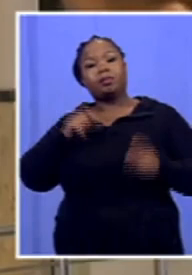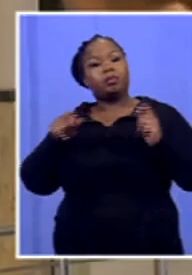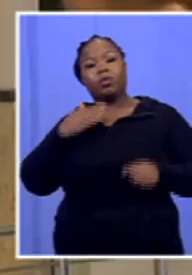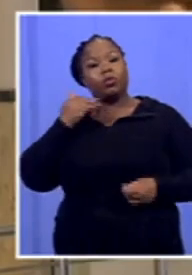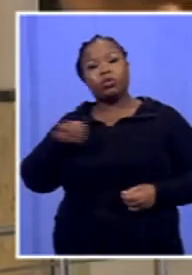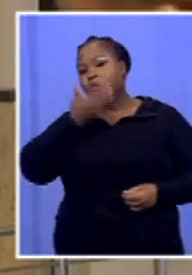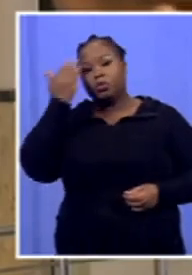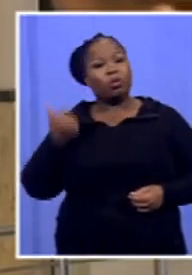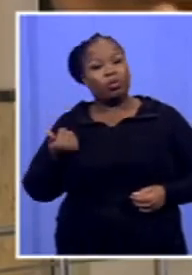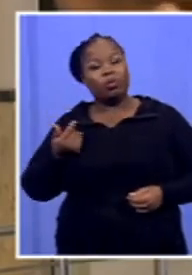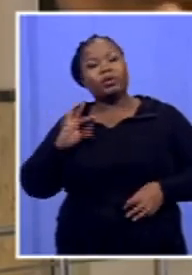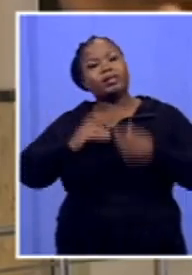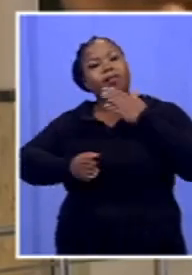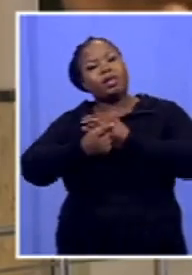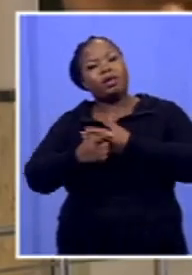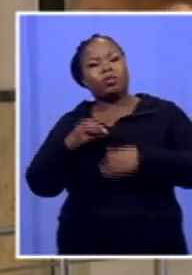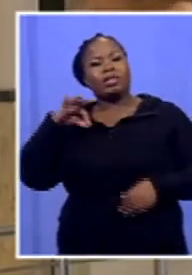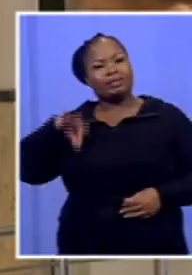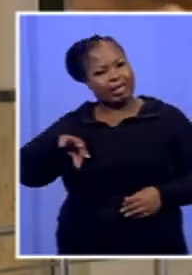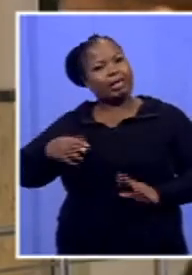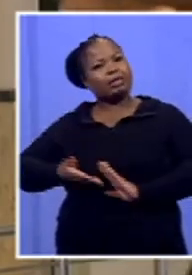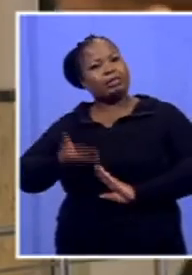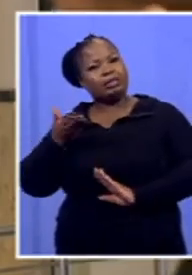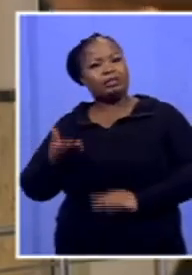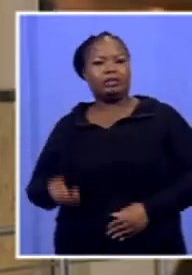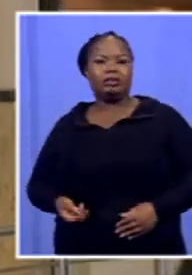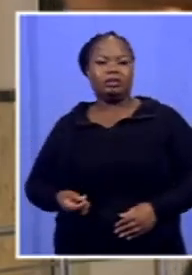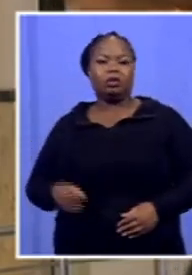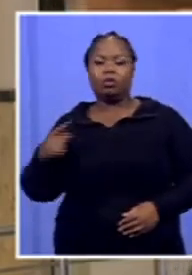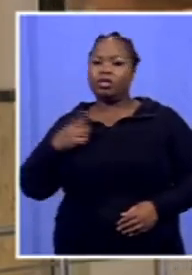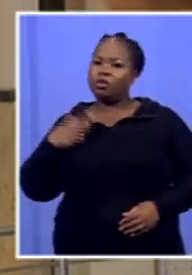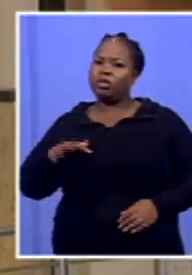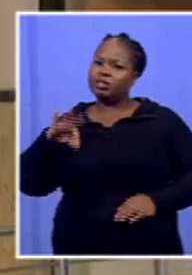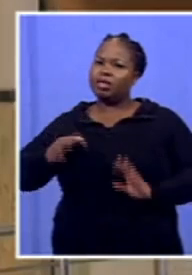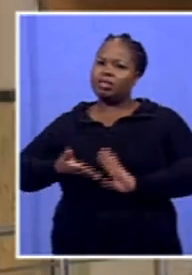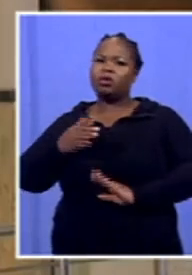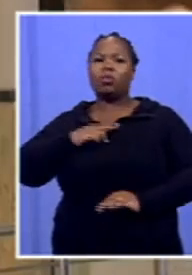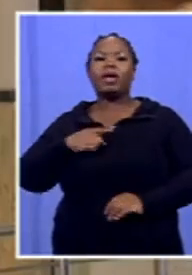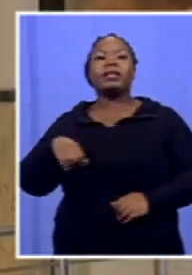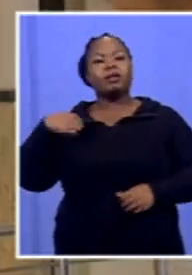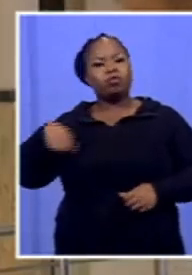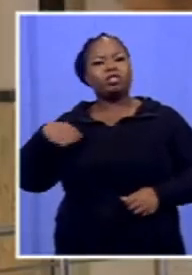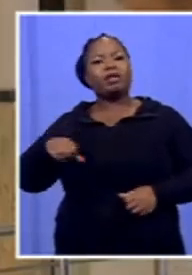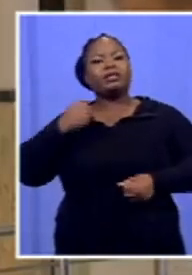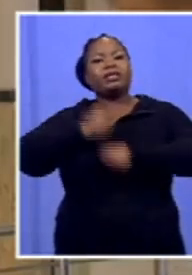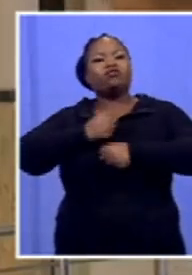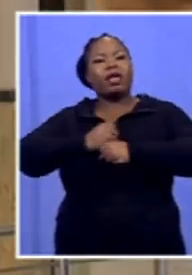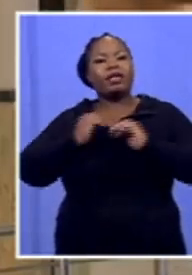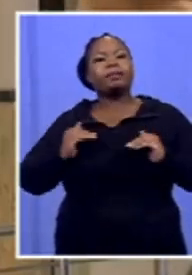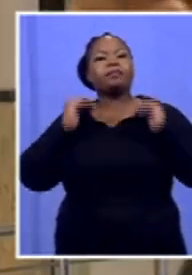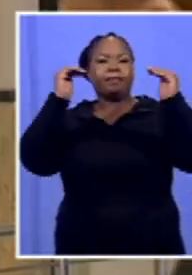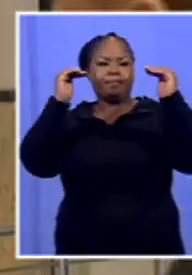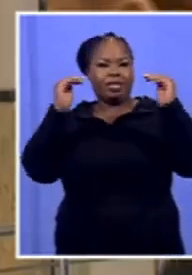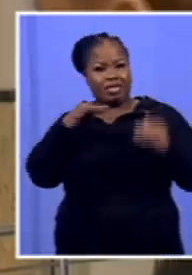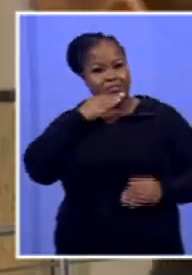issues of salary increase. Why do they want salary increase? Because they're saying that the municipality has been upgraded. So that should automatically